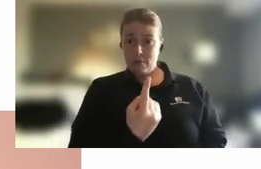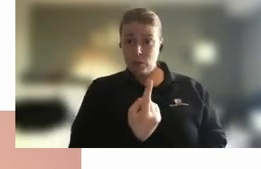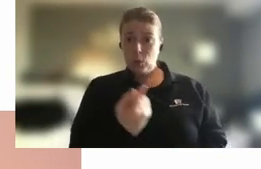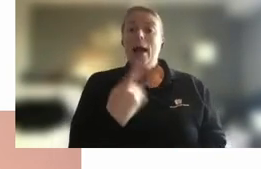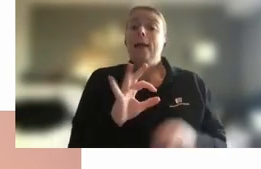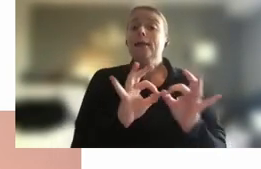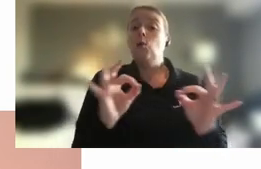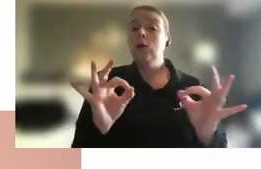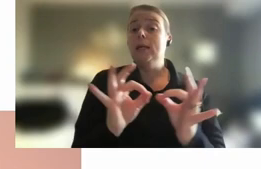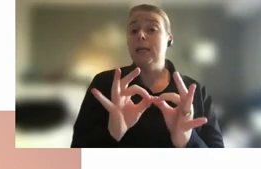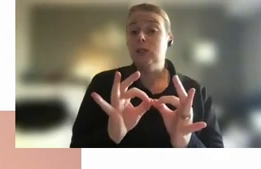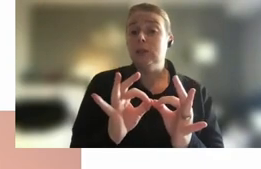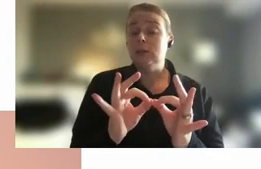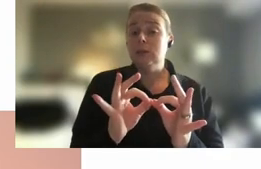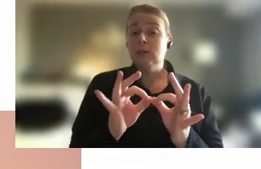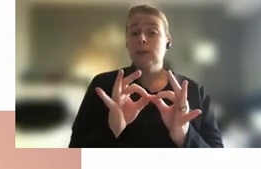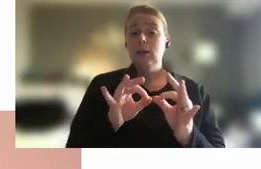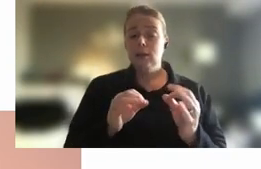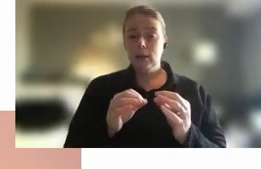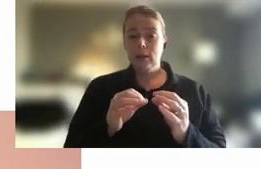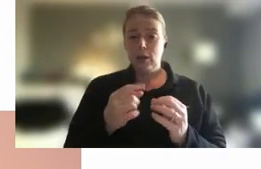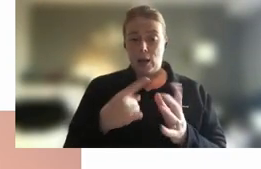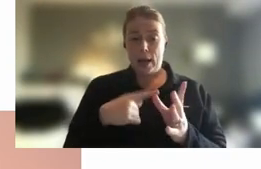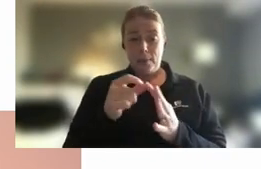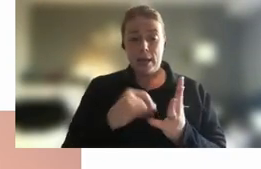a learning organization for the APS as a whole